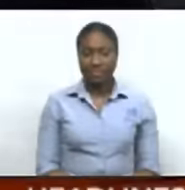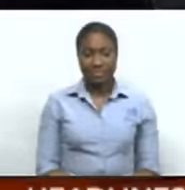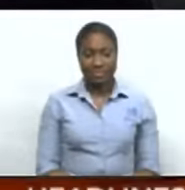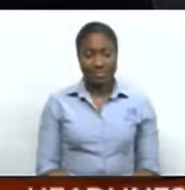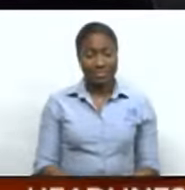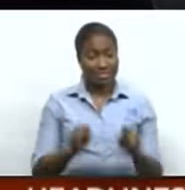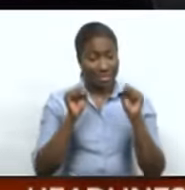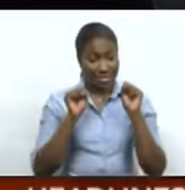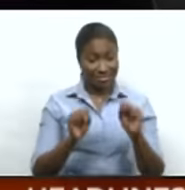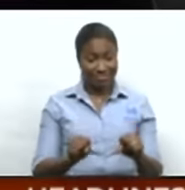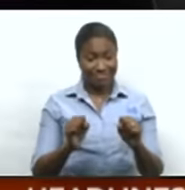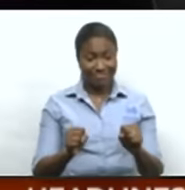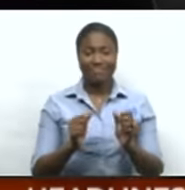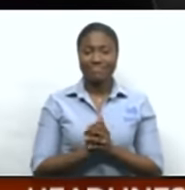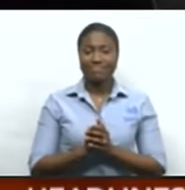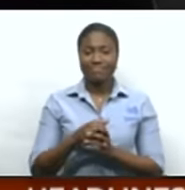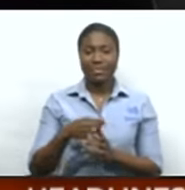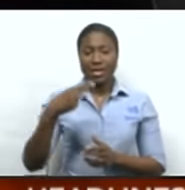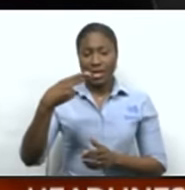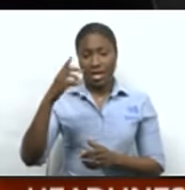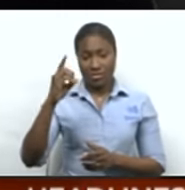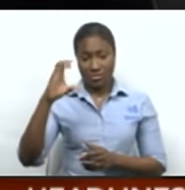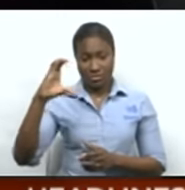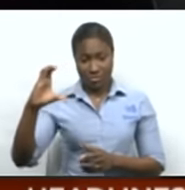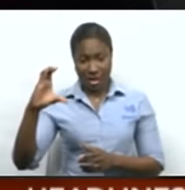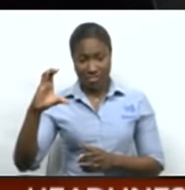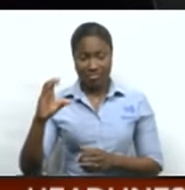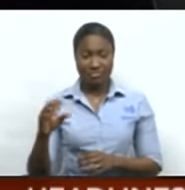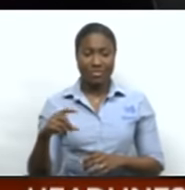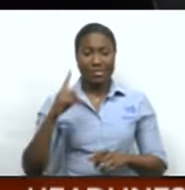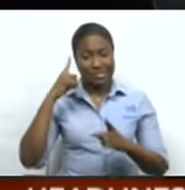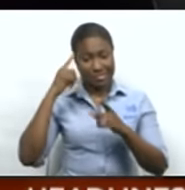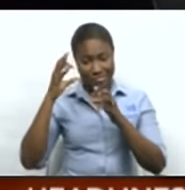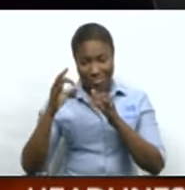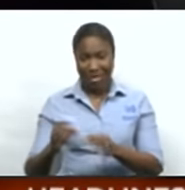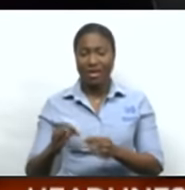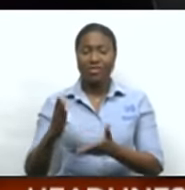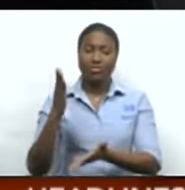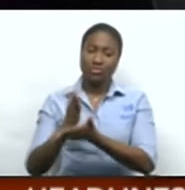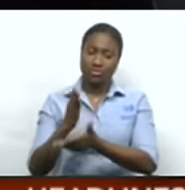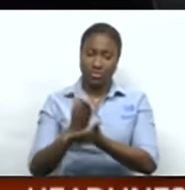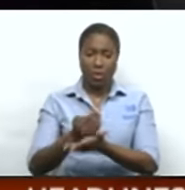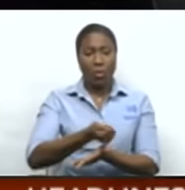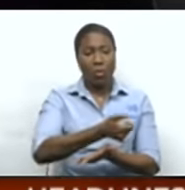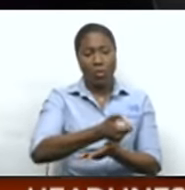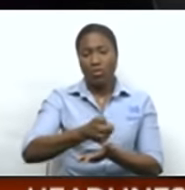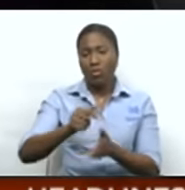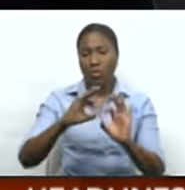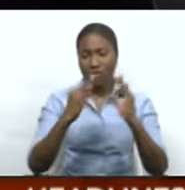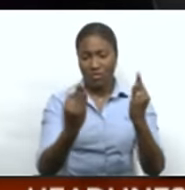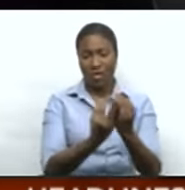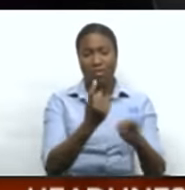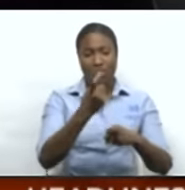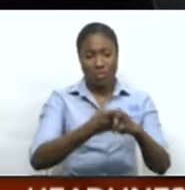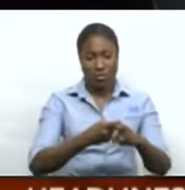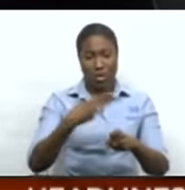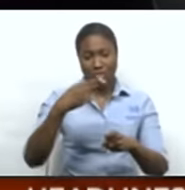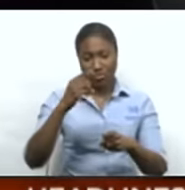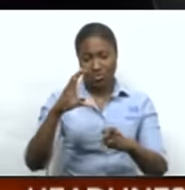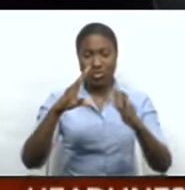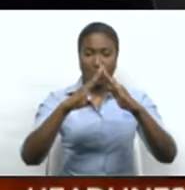Yesterday, the Housing Development Corporation was forced to cease its eviction of over 20 families at its Tarradale development.